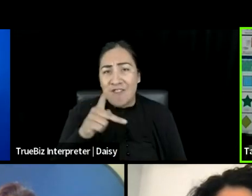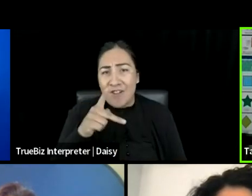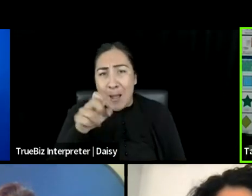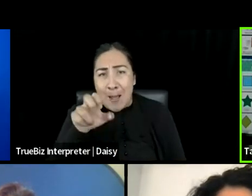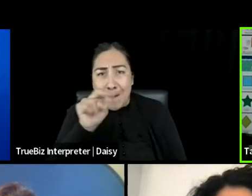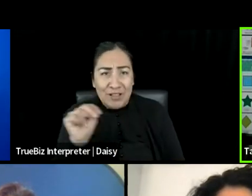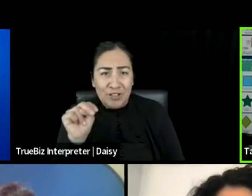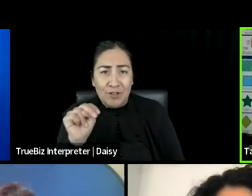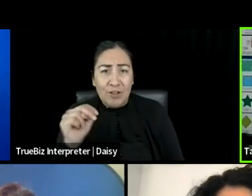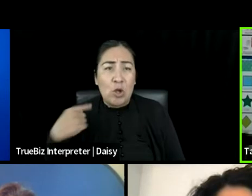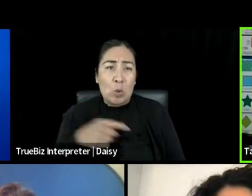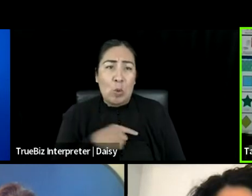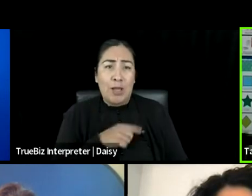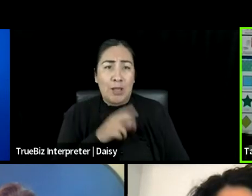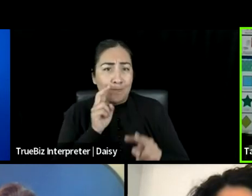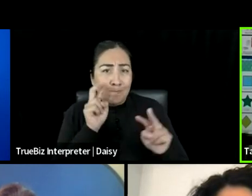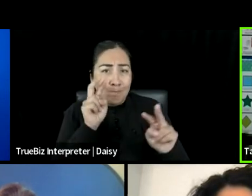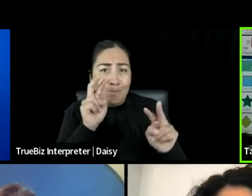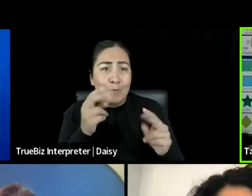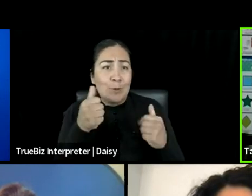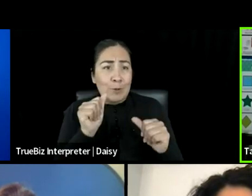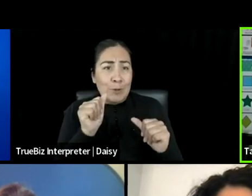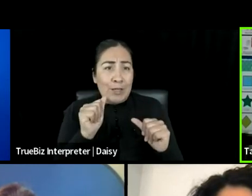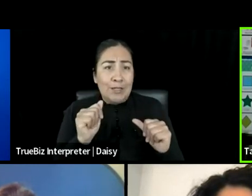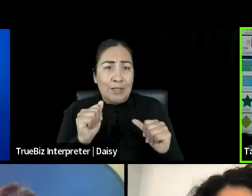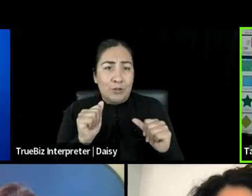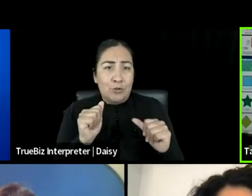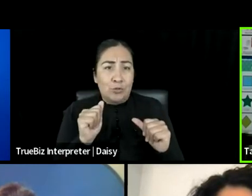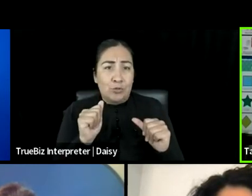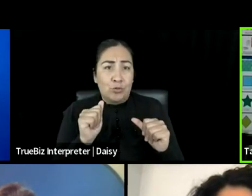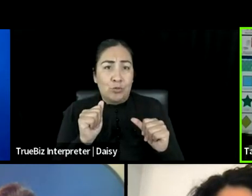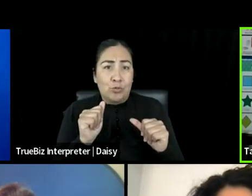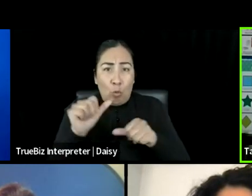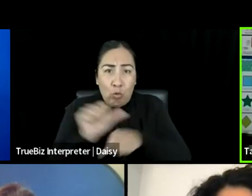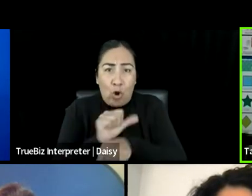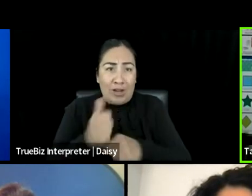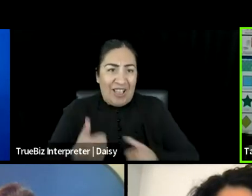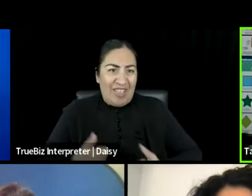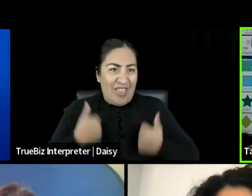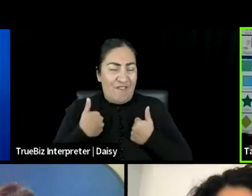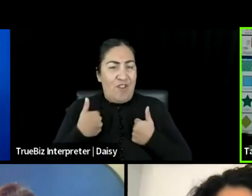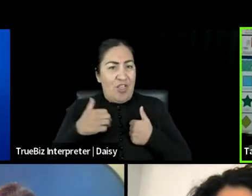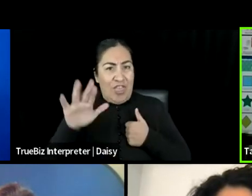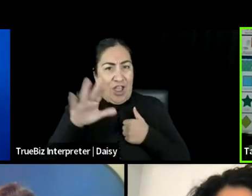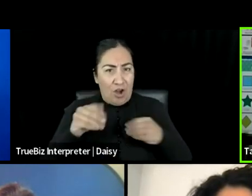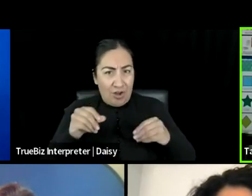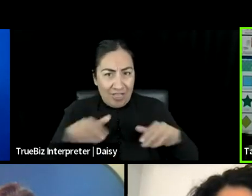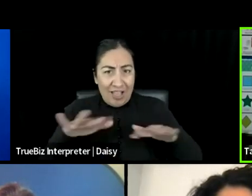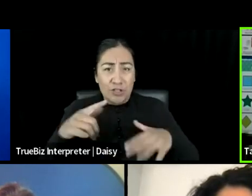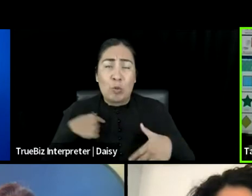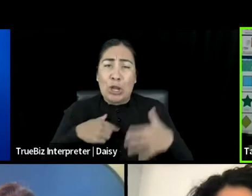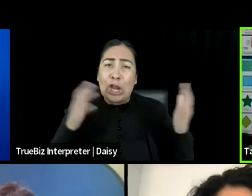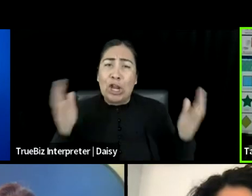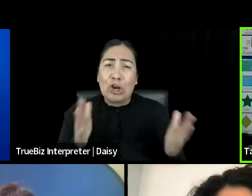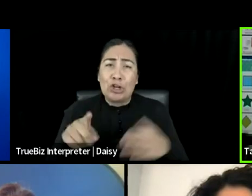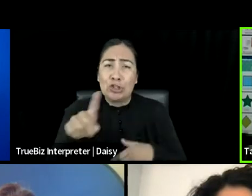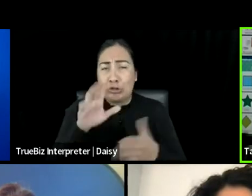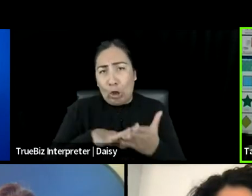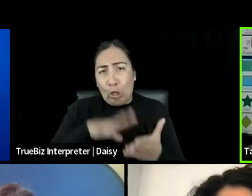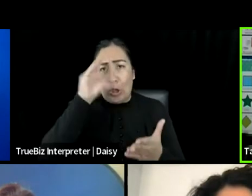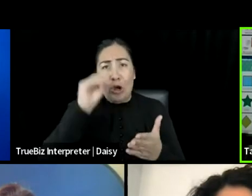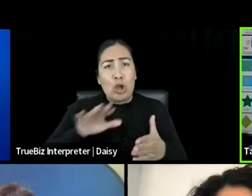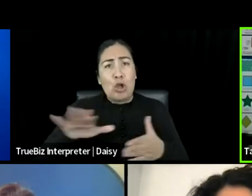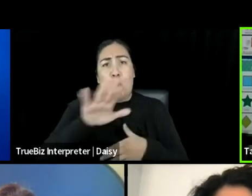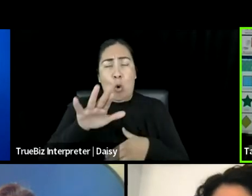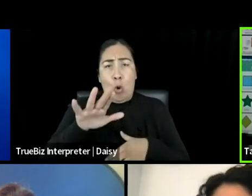very lands. This is the story of our entire country. We encourage you to learn about the lands where you live, and work, and the history of the